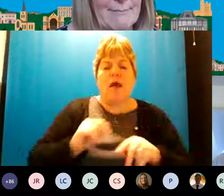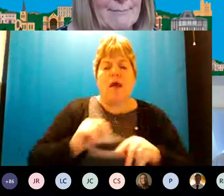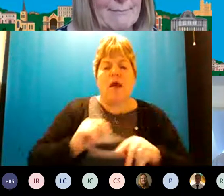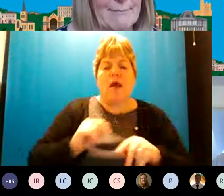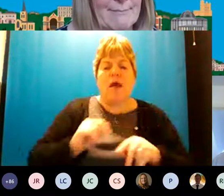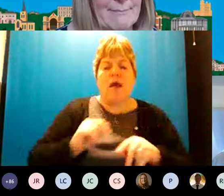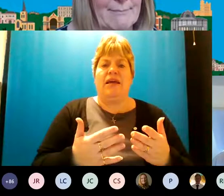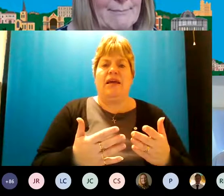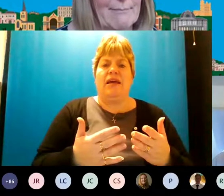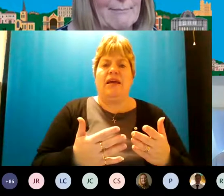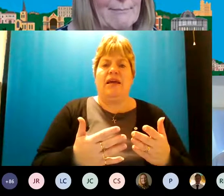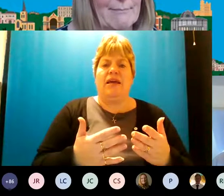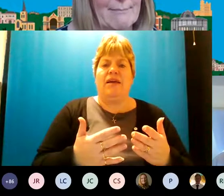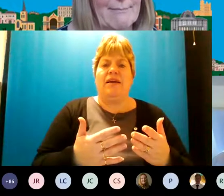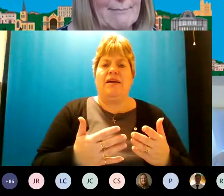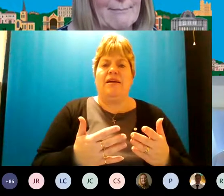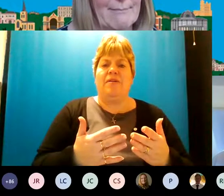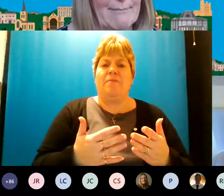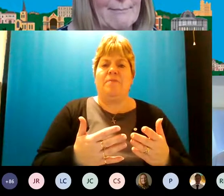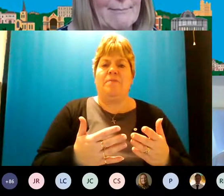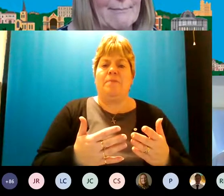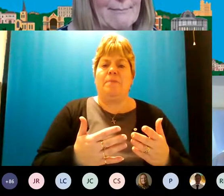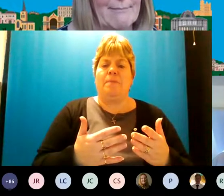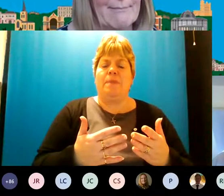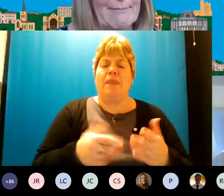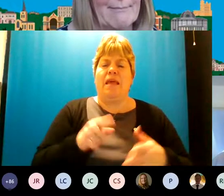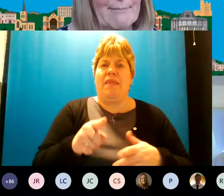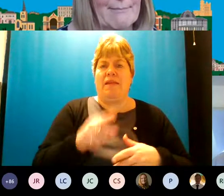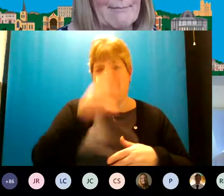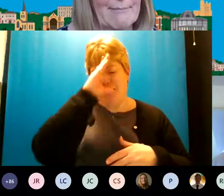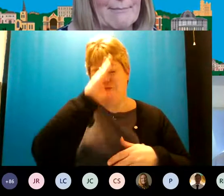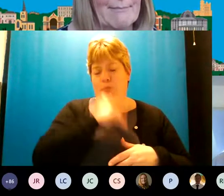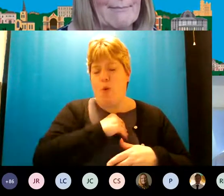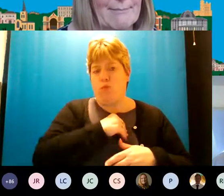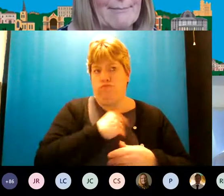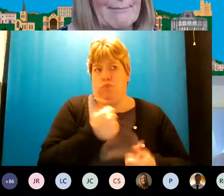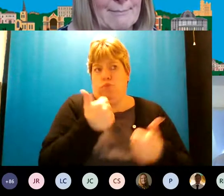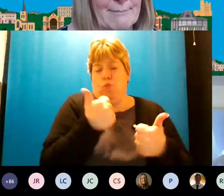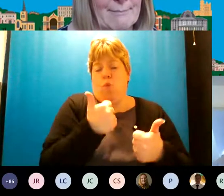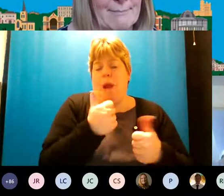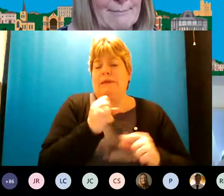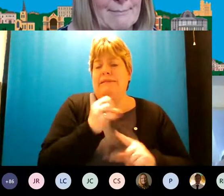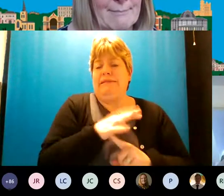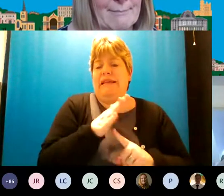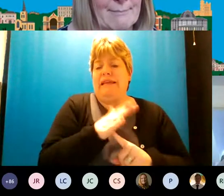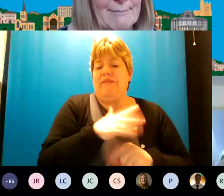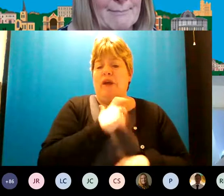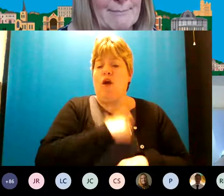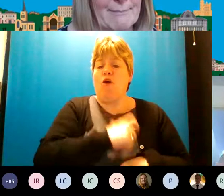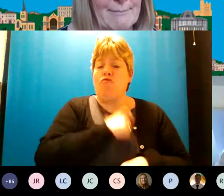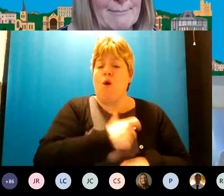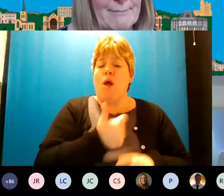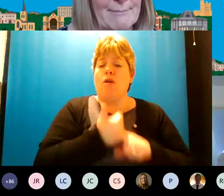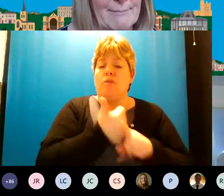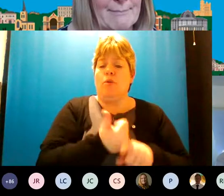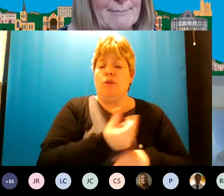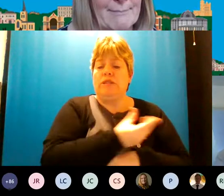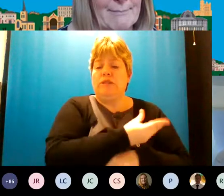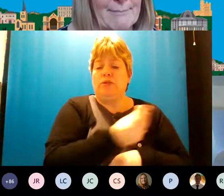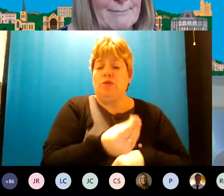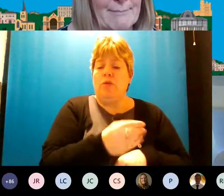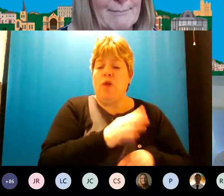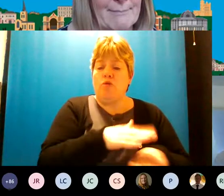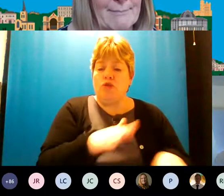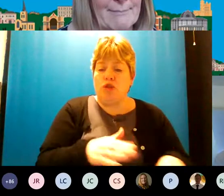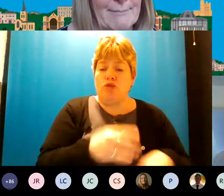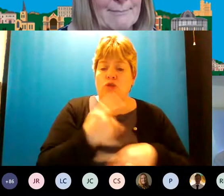and that's been um been reported to be you know quite a significant role in supporting some of those children who